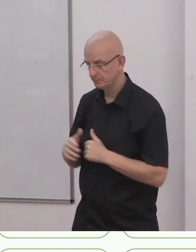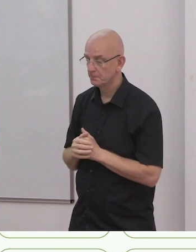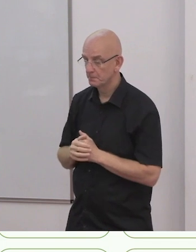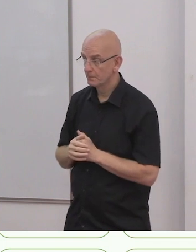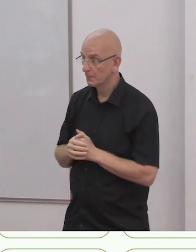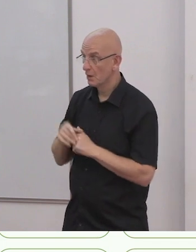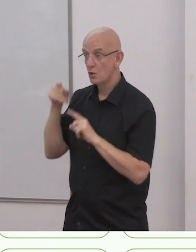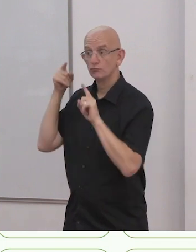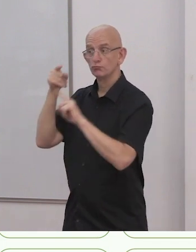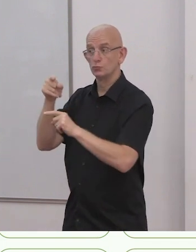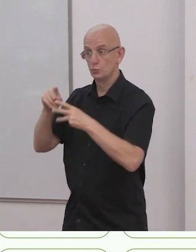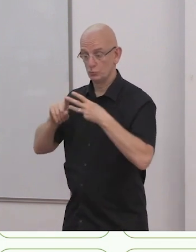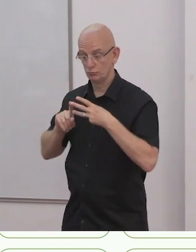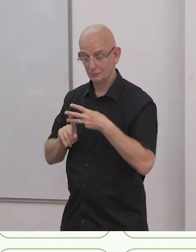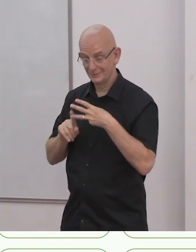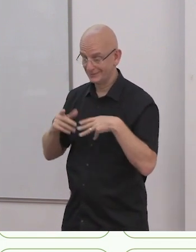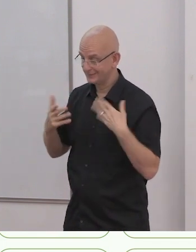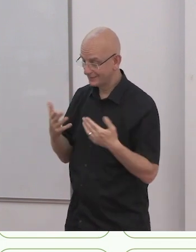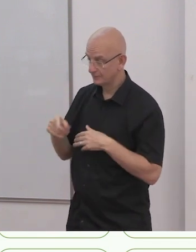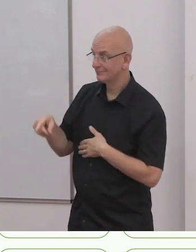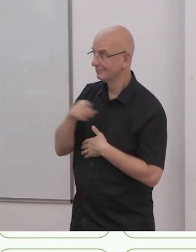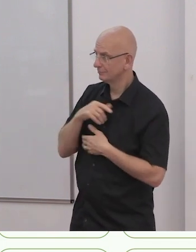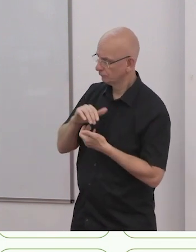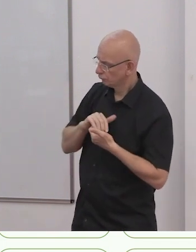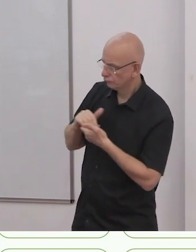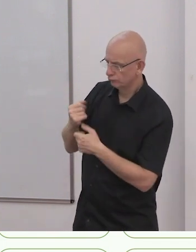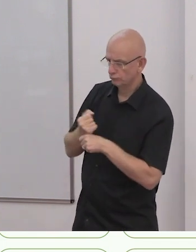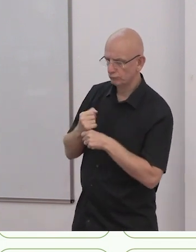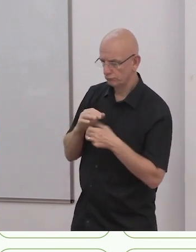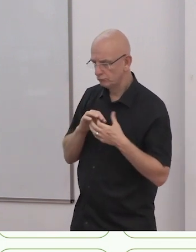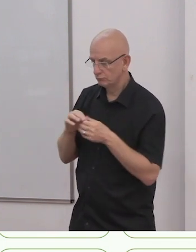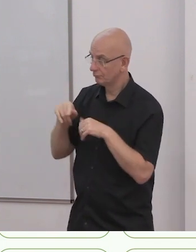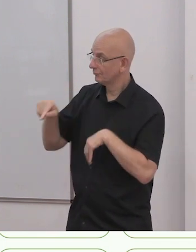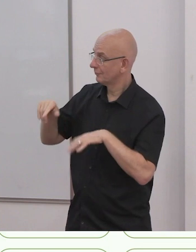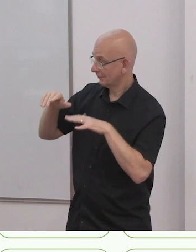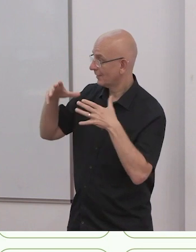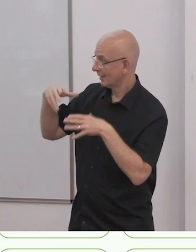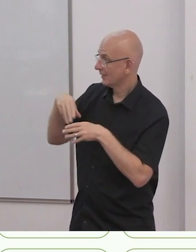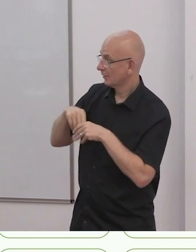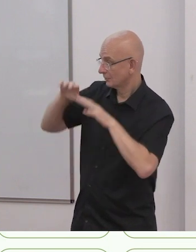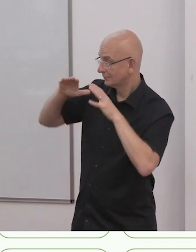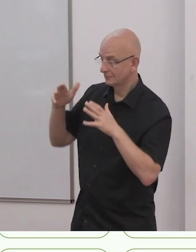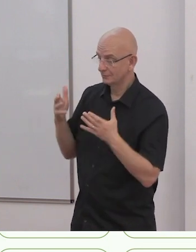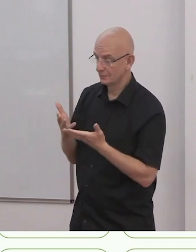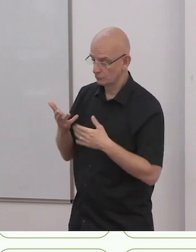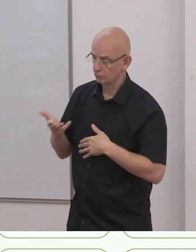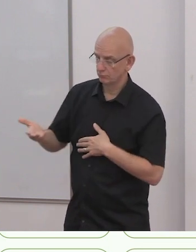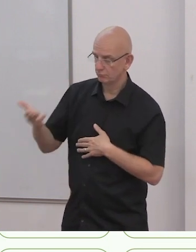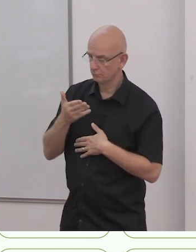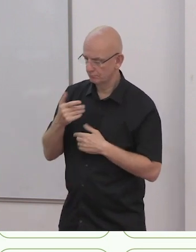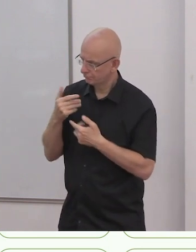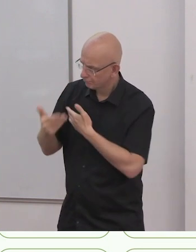regional networks. The catalyst includes regional response team that work to create more